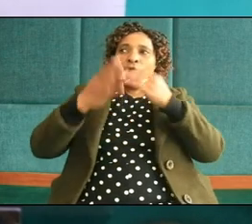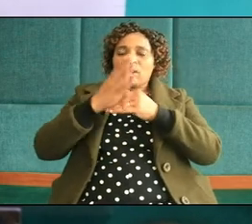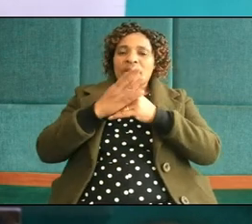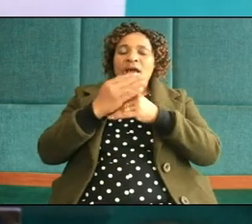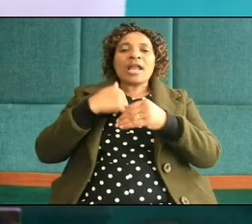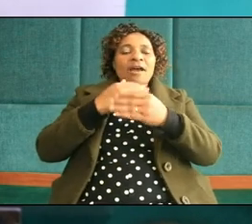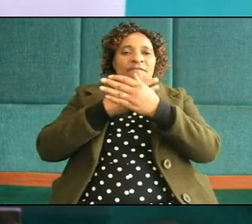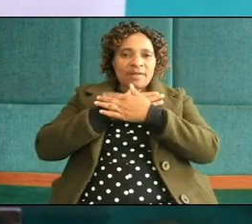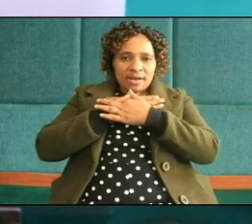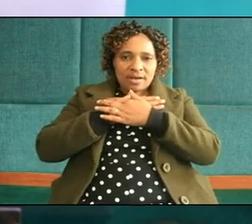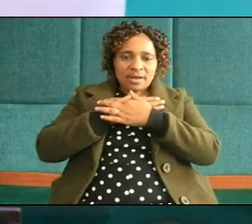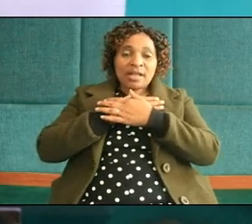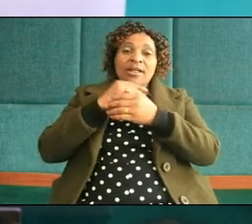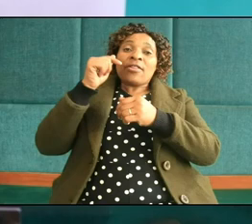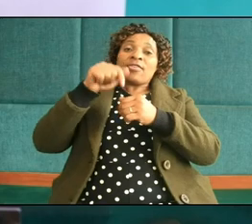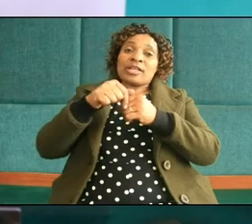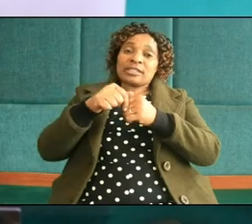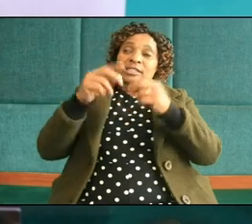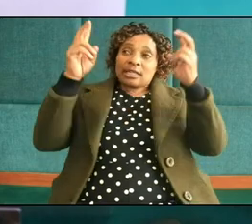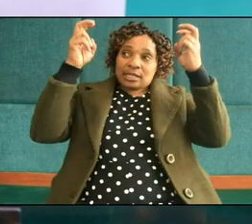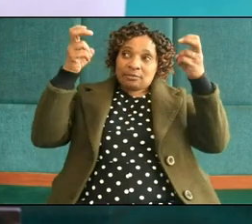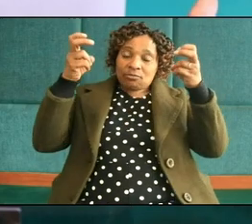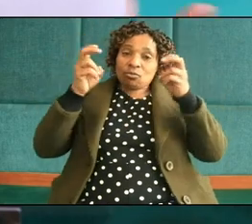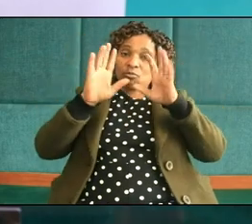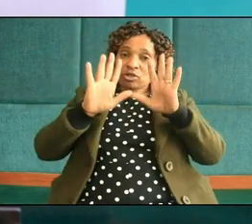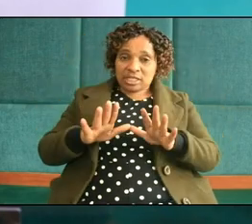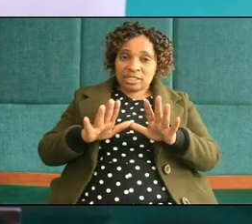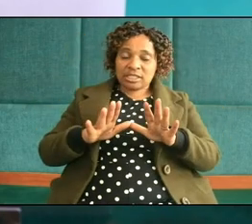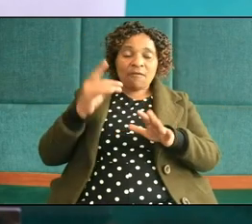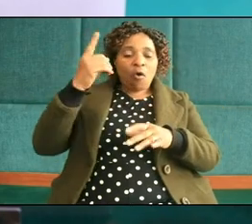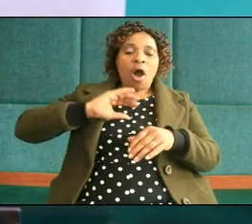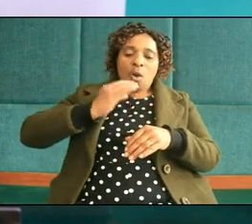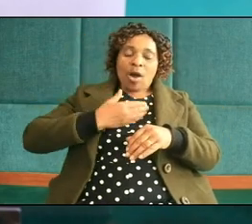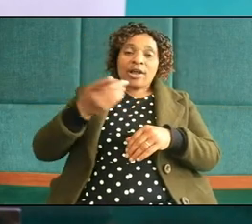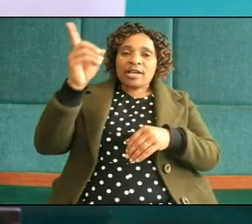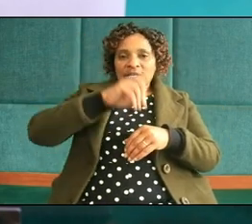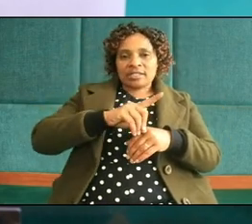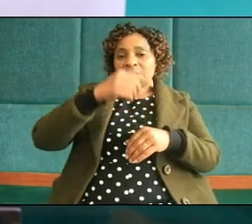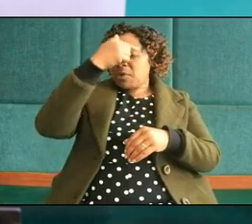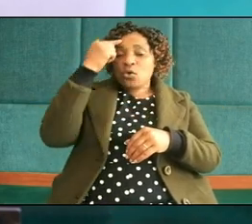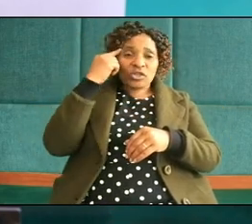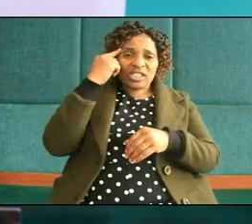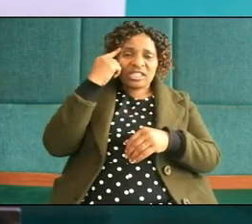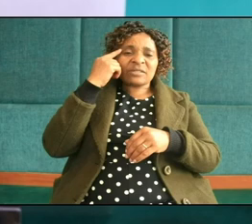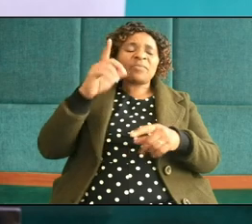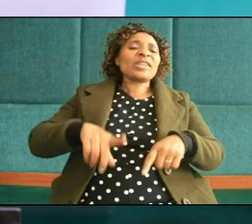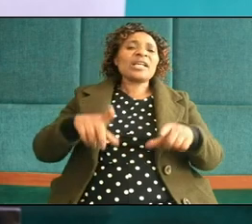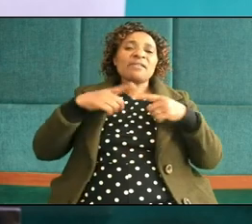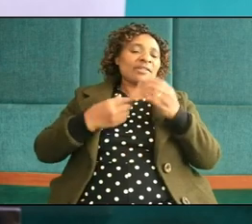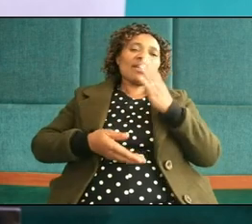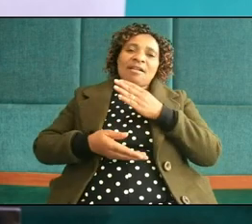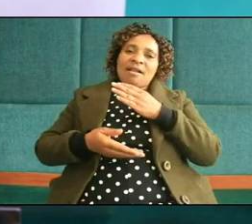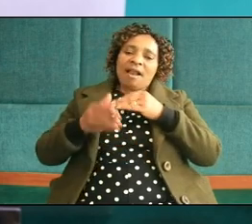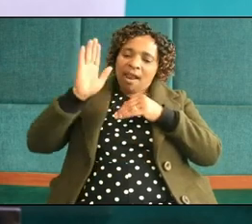the theme is relevant for our days because we are living in the last